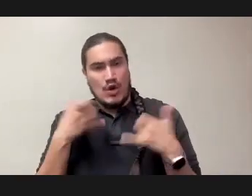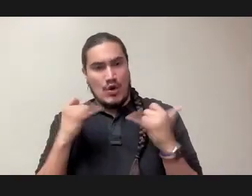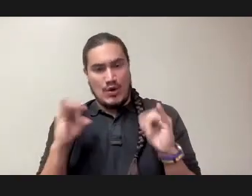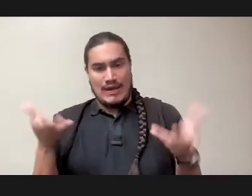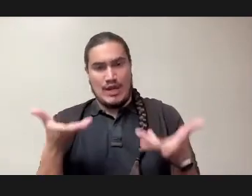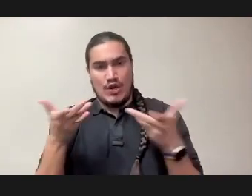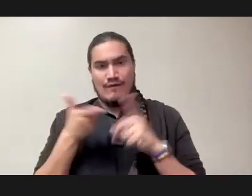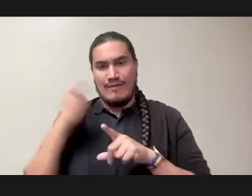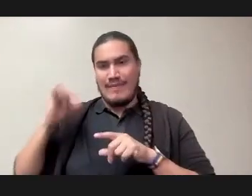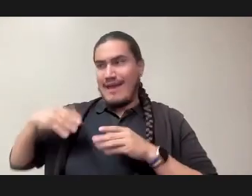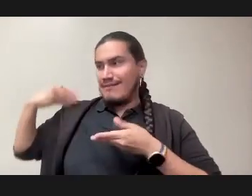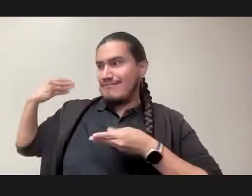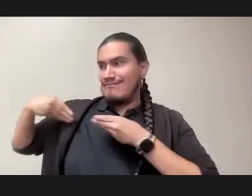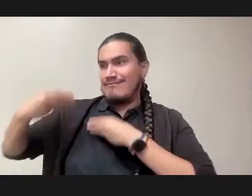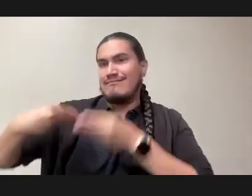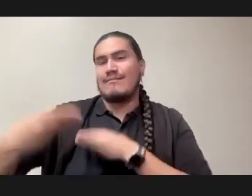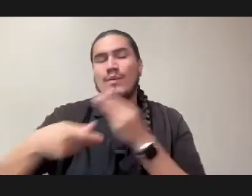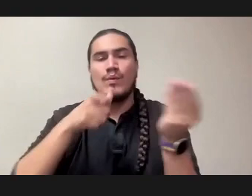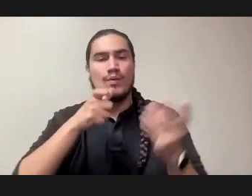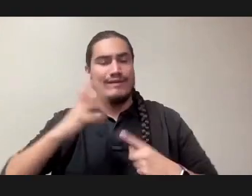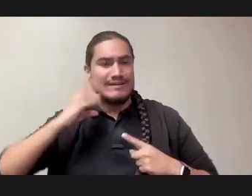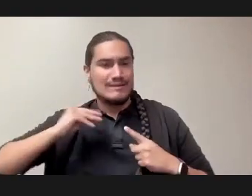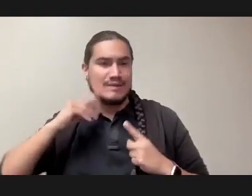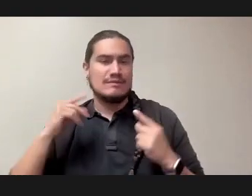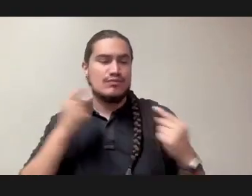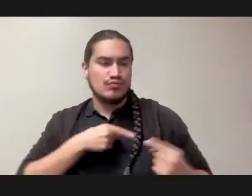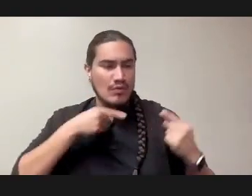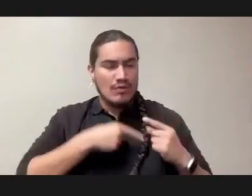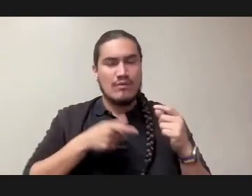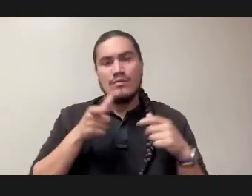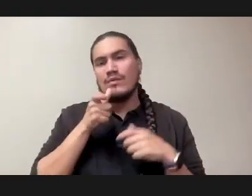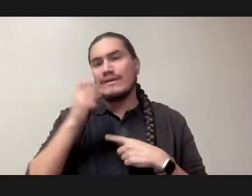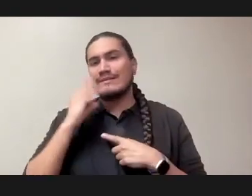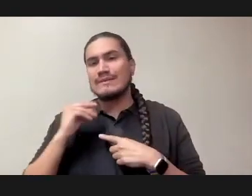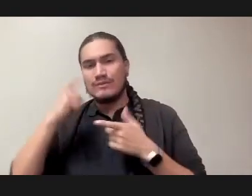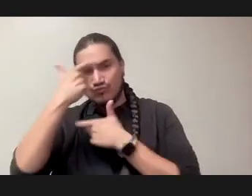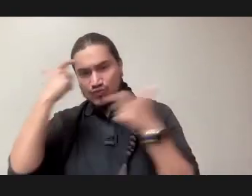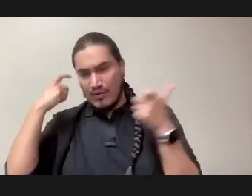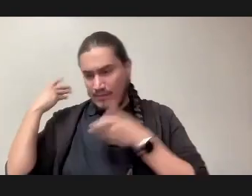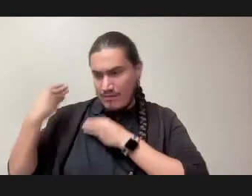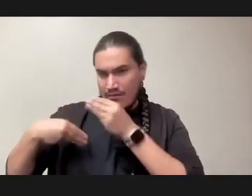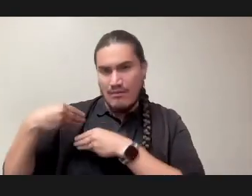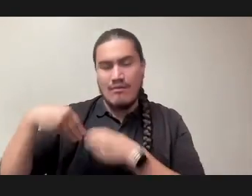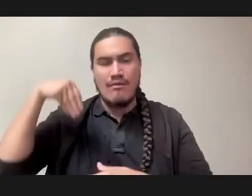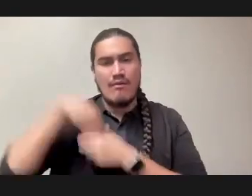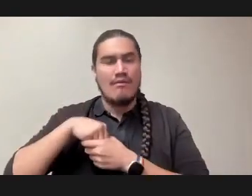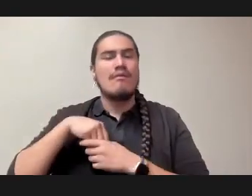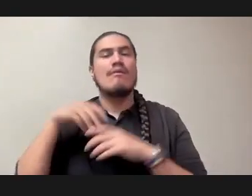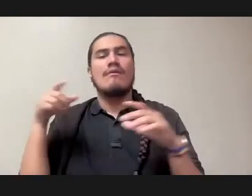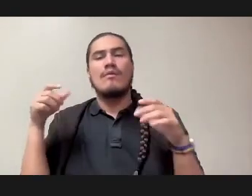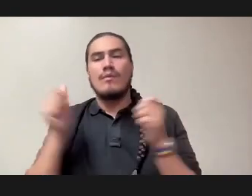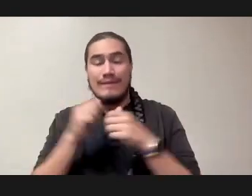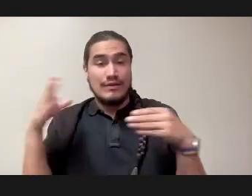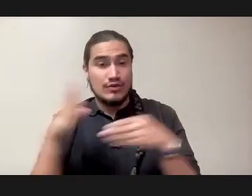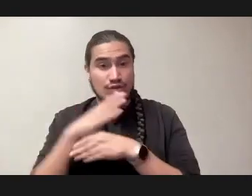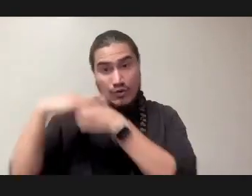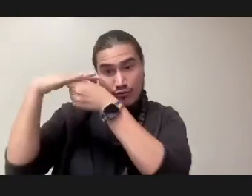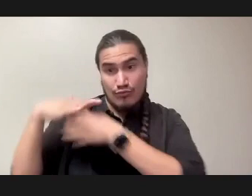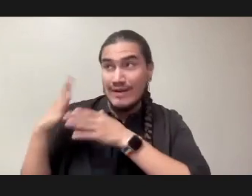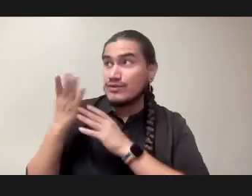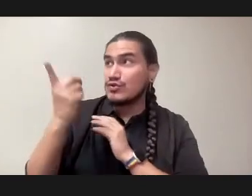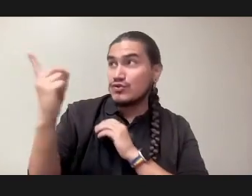been living in kinship, who have been struggling with the trauma, both from a shared oppressor and also from